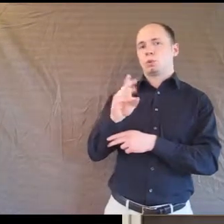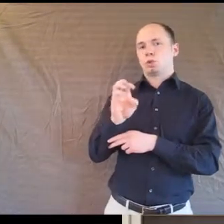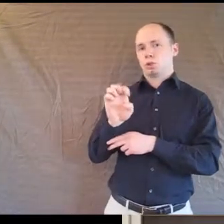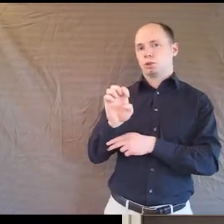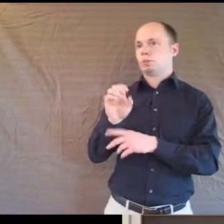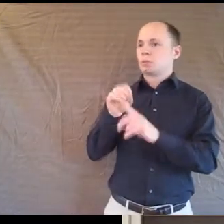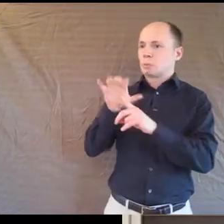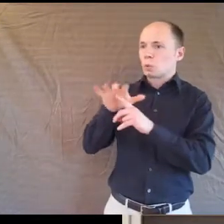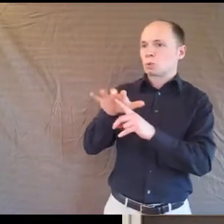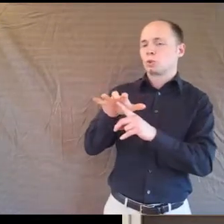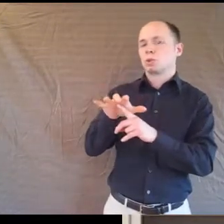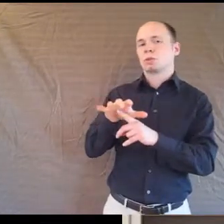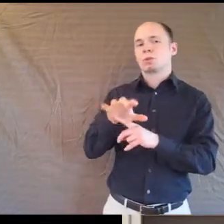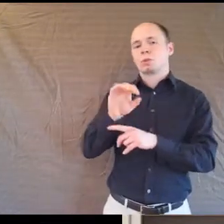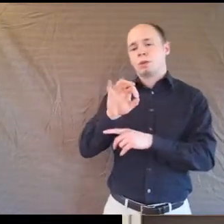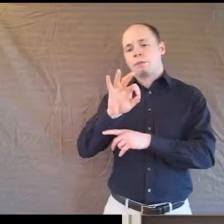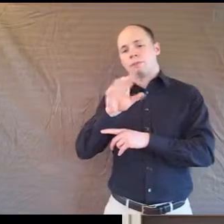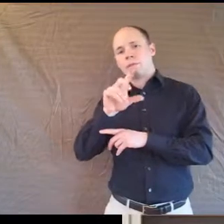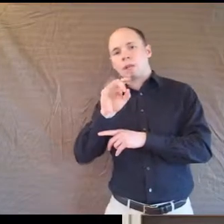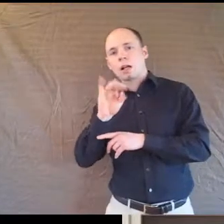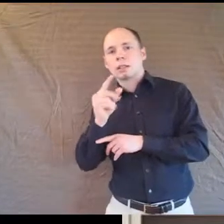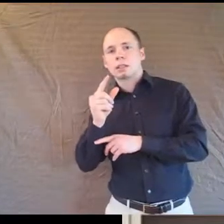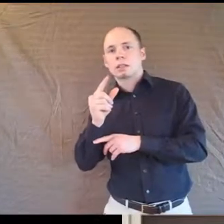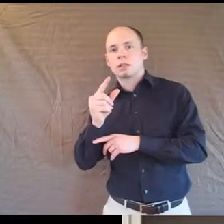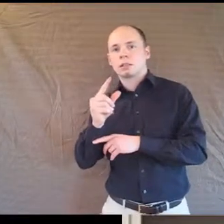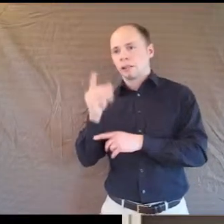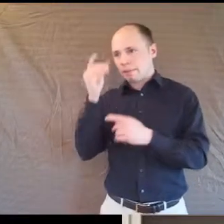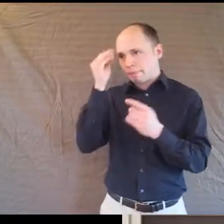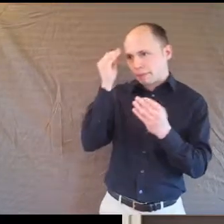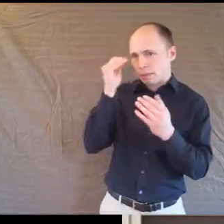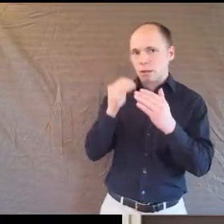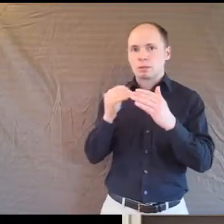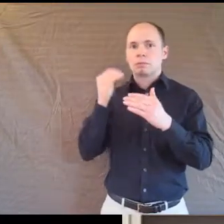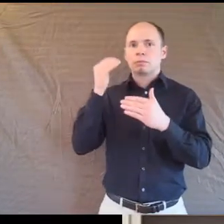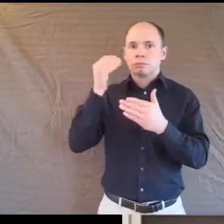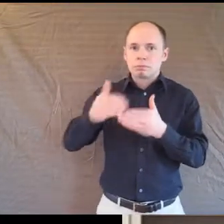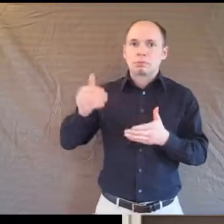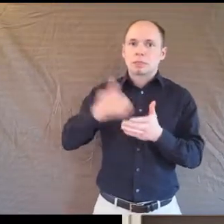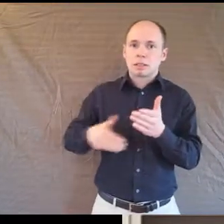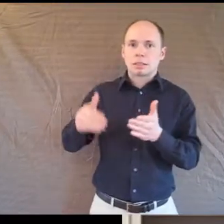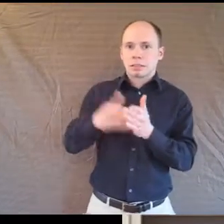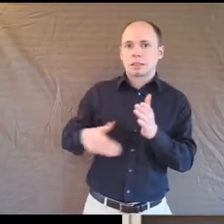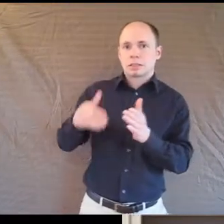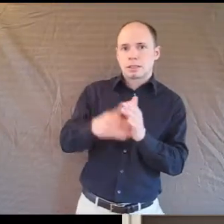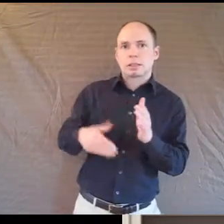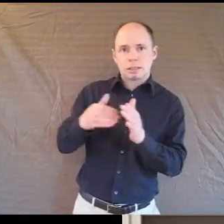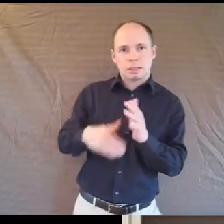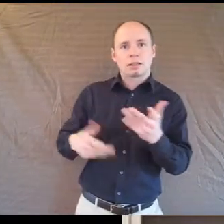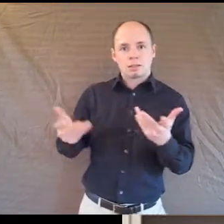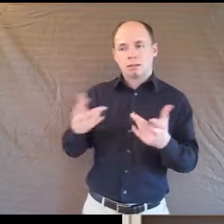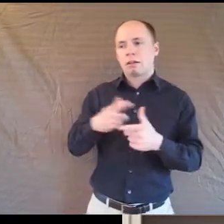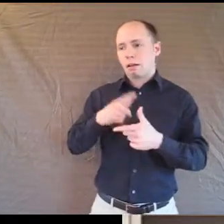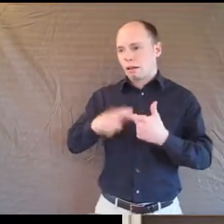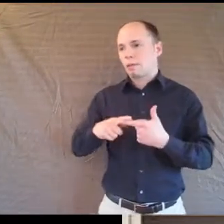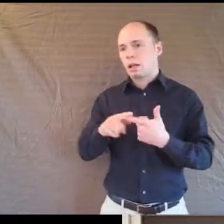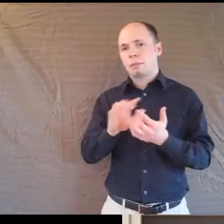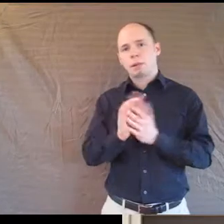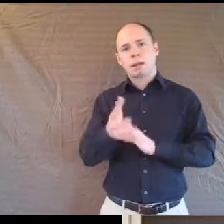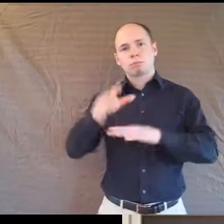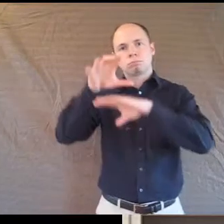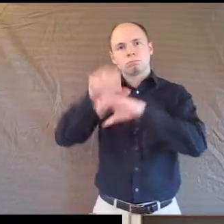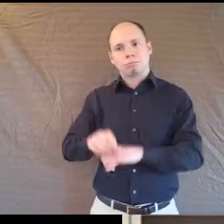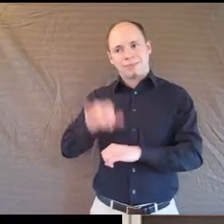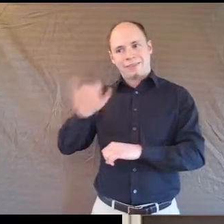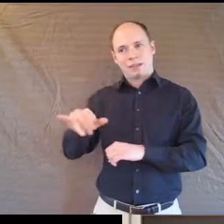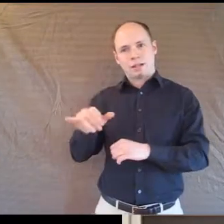them to the point where they can go over the memories without being too aroused by them. Is